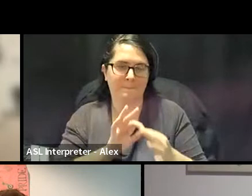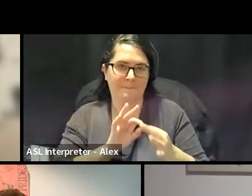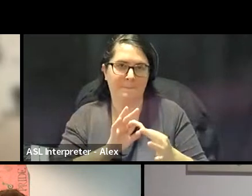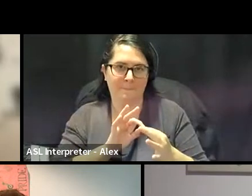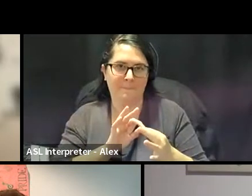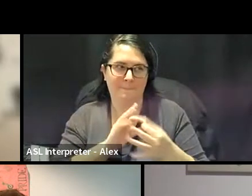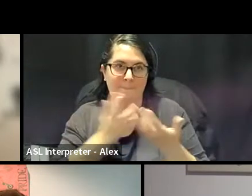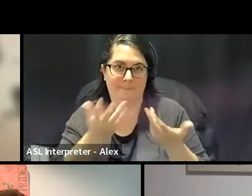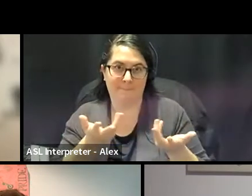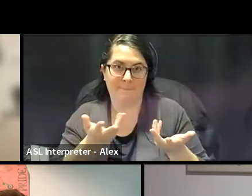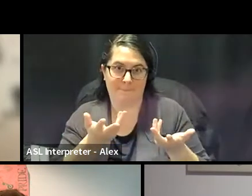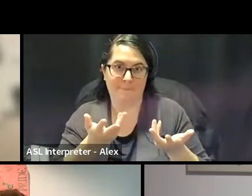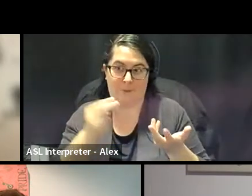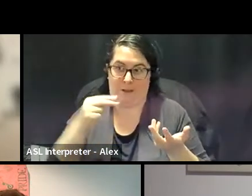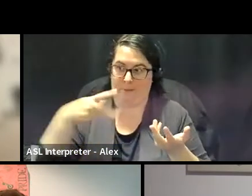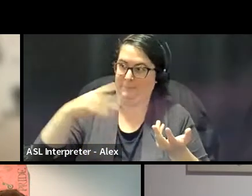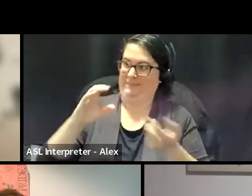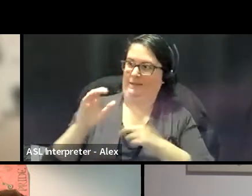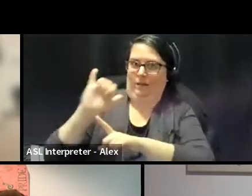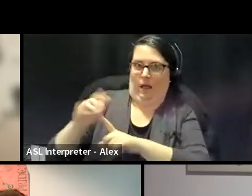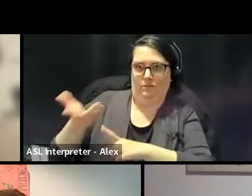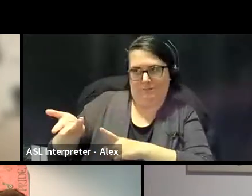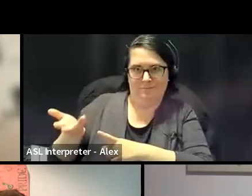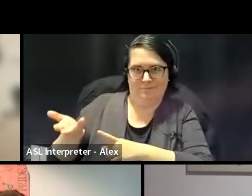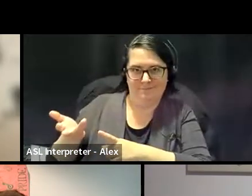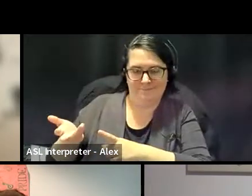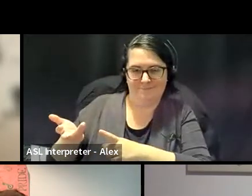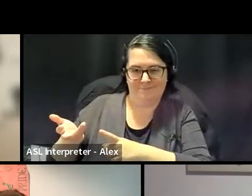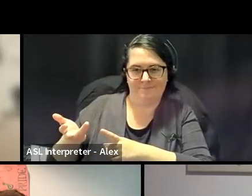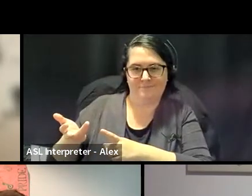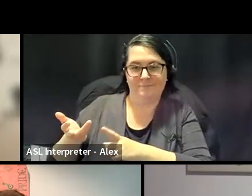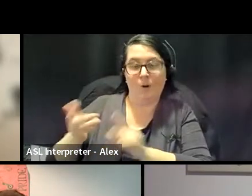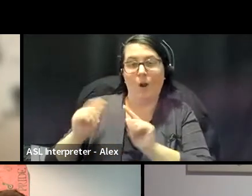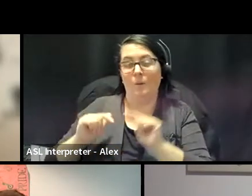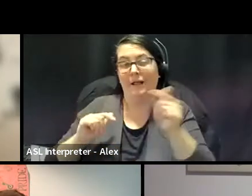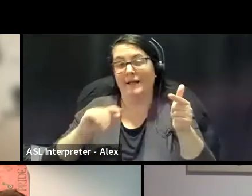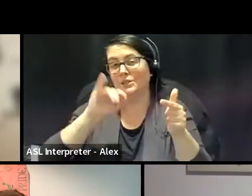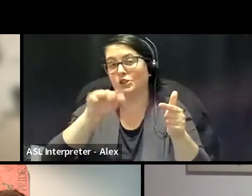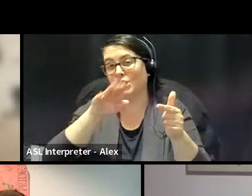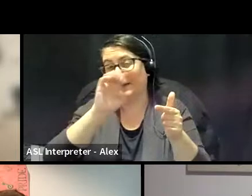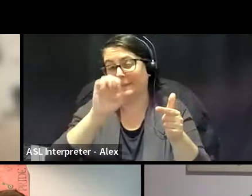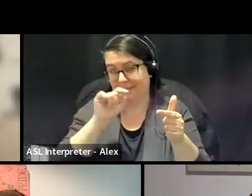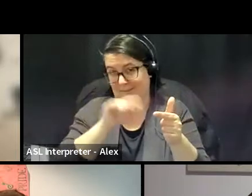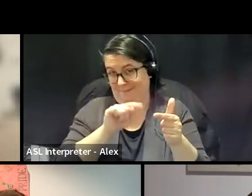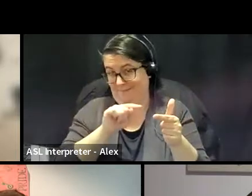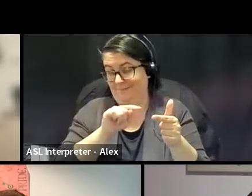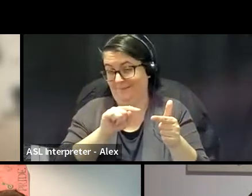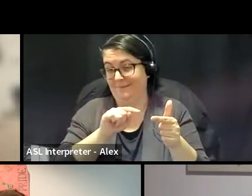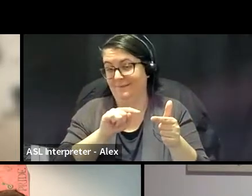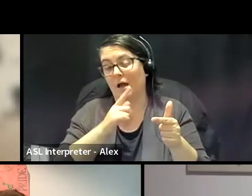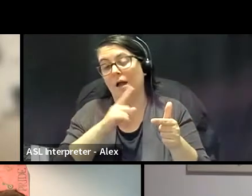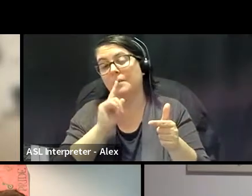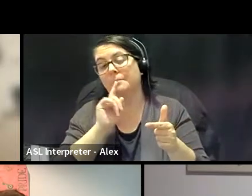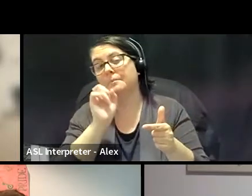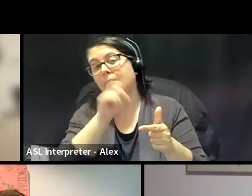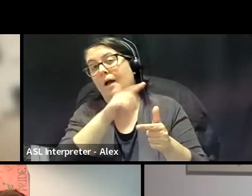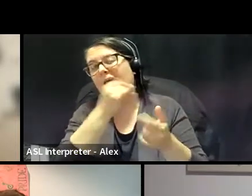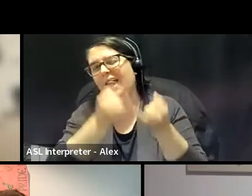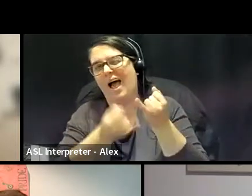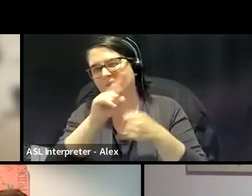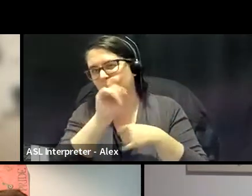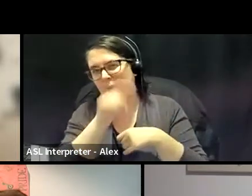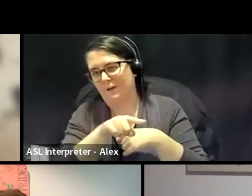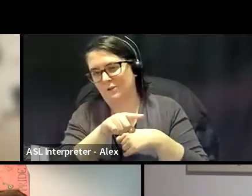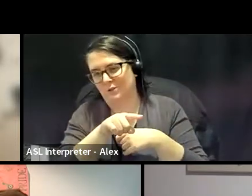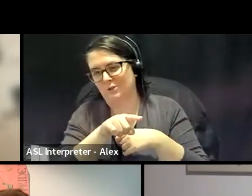what this, what NPPC is. And I'm just, and I'm going to go to Jamie because, uh, because I want to ask this last question